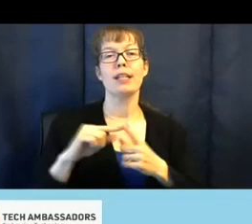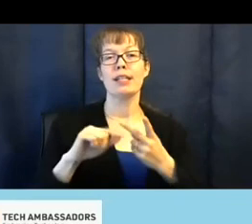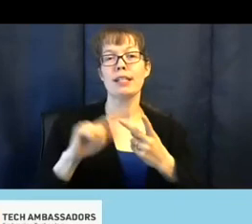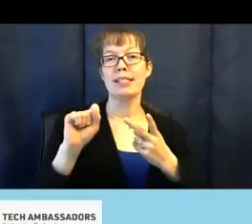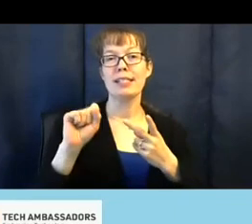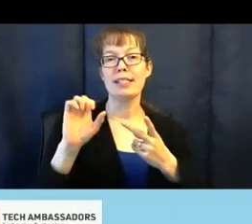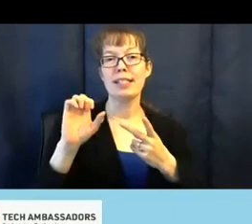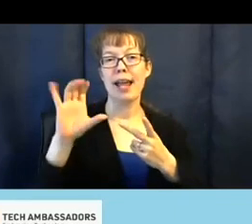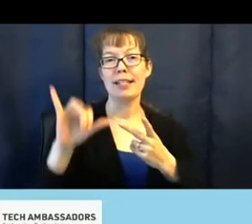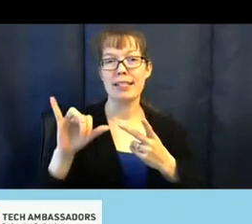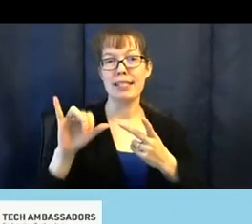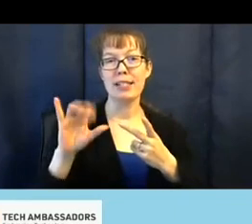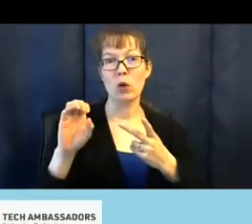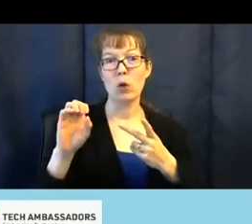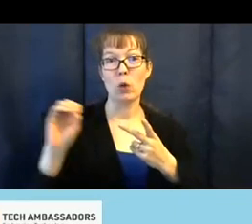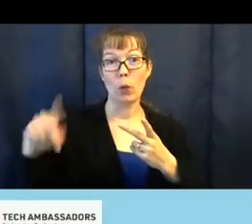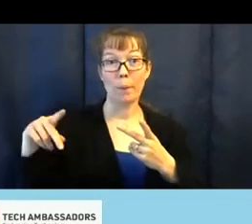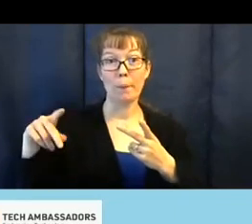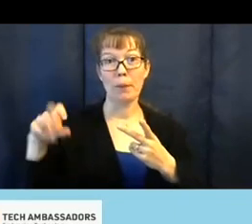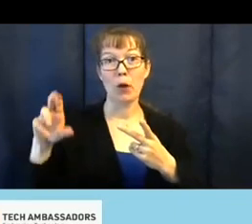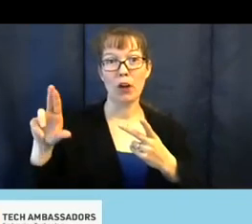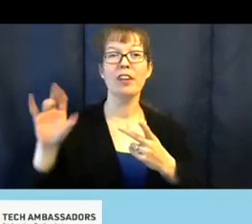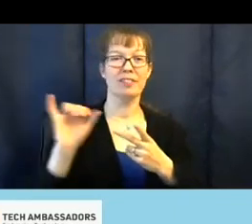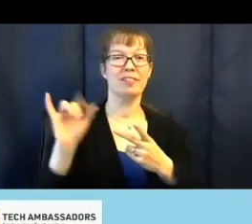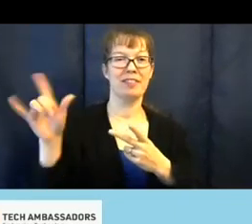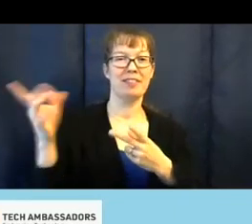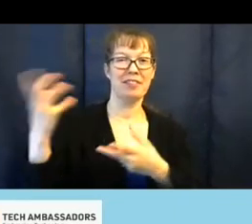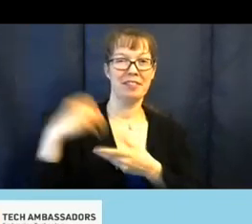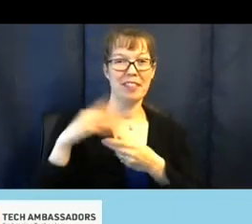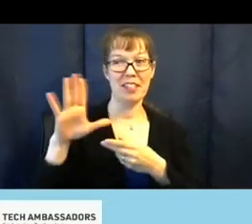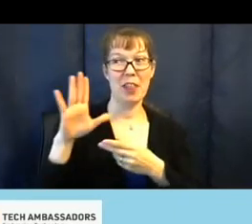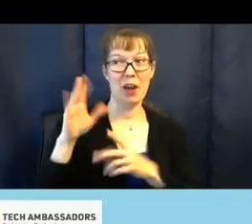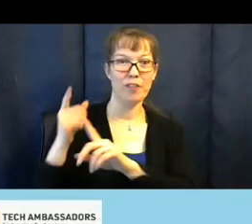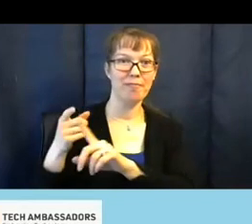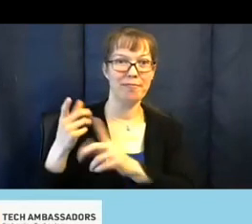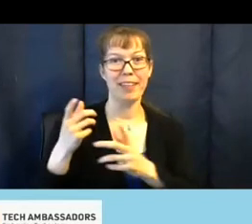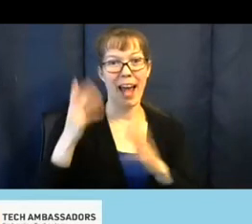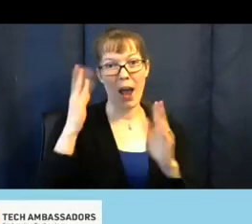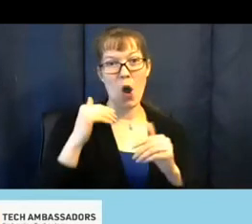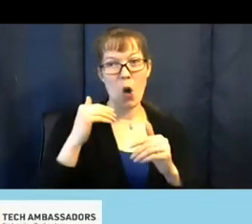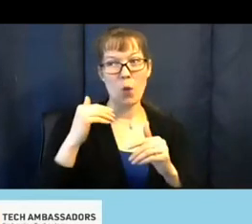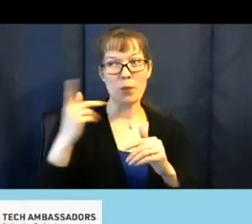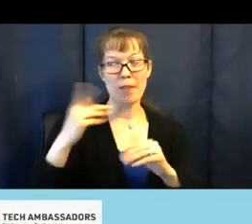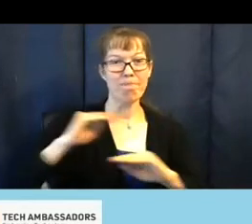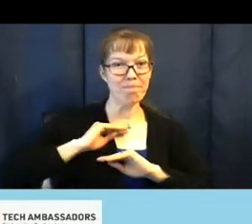there. You know, this was their idea, so we hope we've done right by this idea.